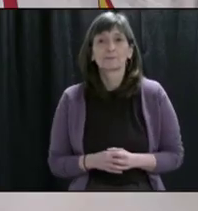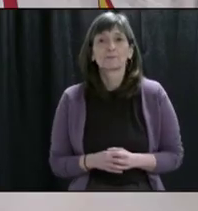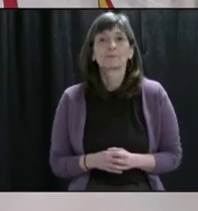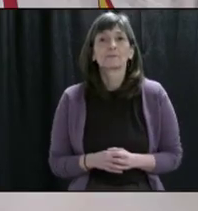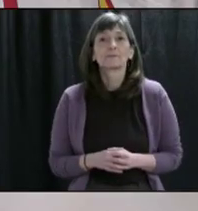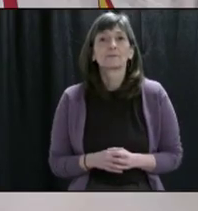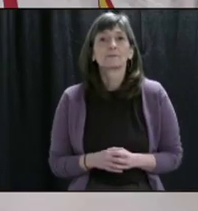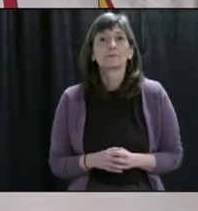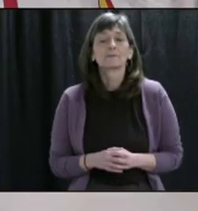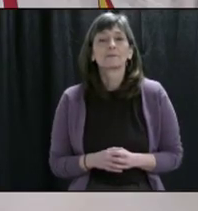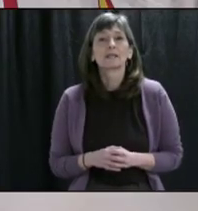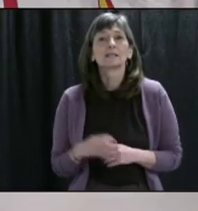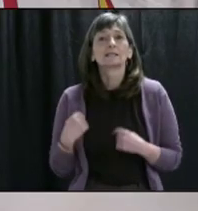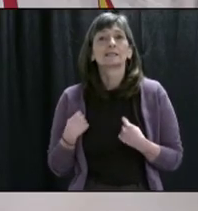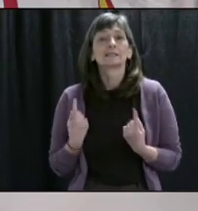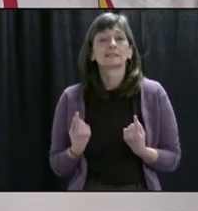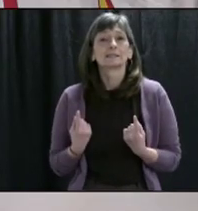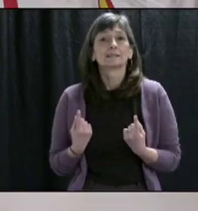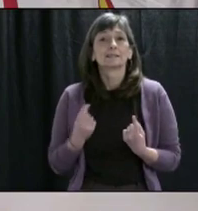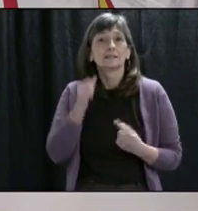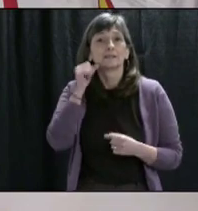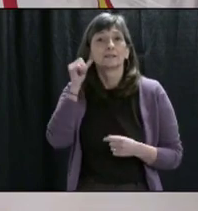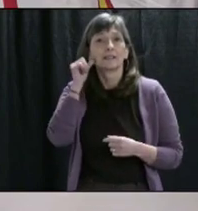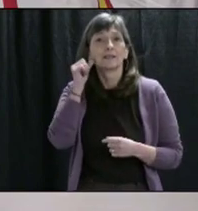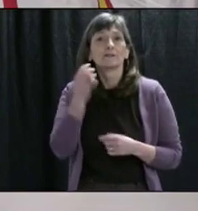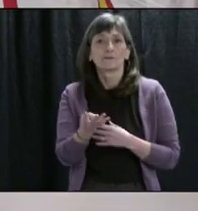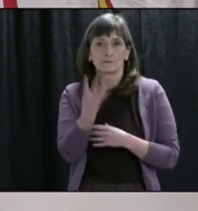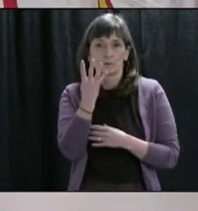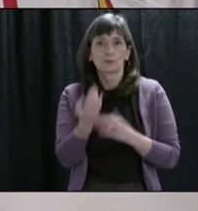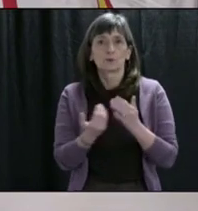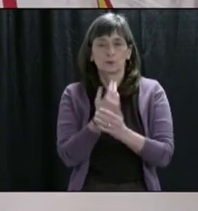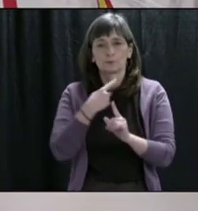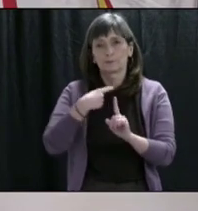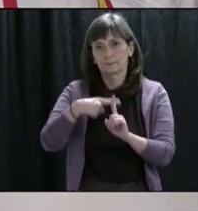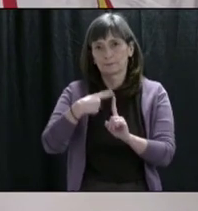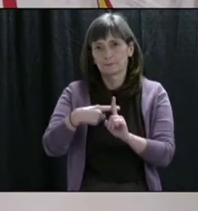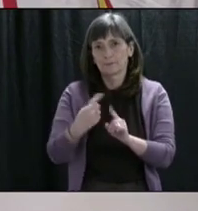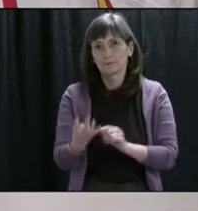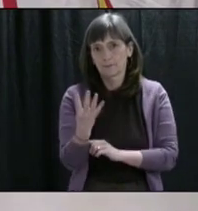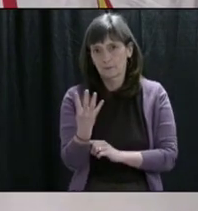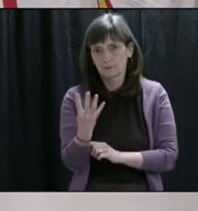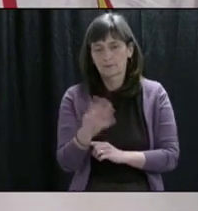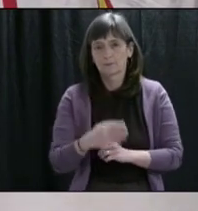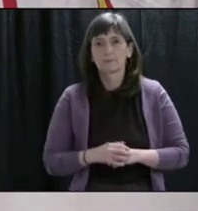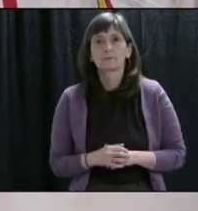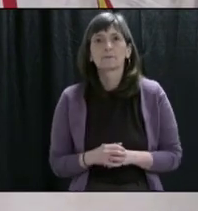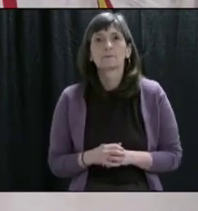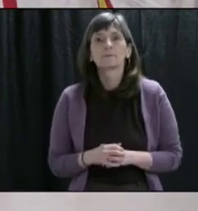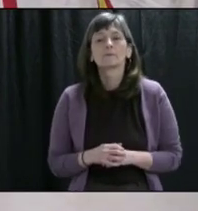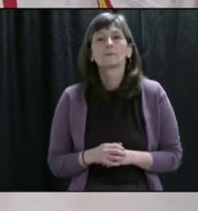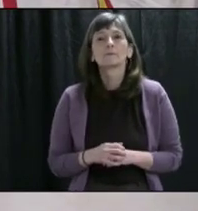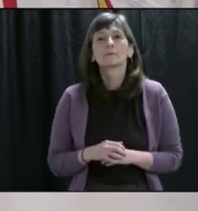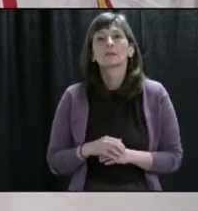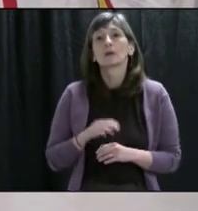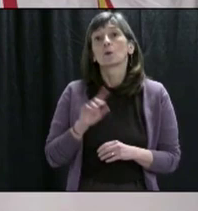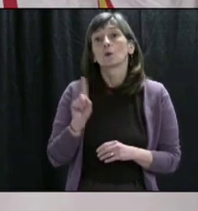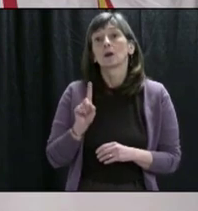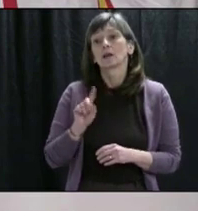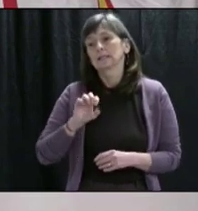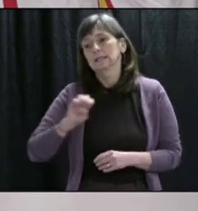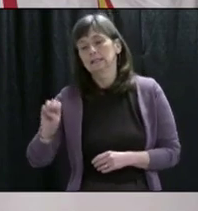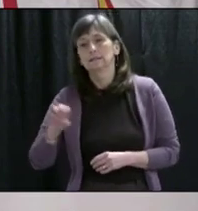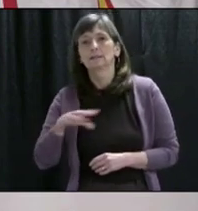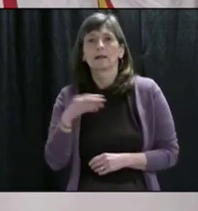Since the media briefing yesterday, we have four new positive cases. These cases are within eastern and central health